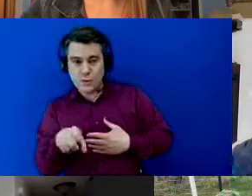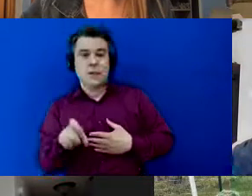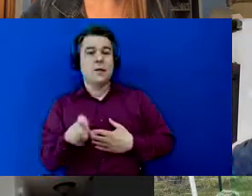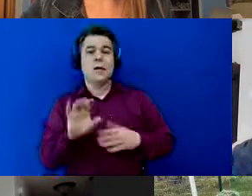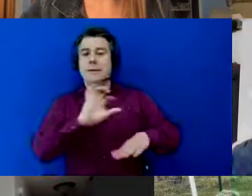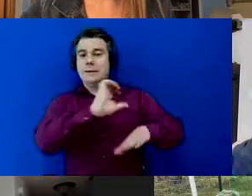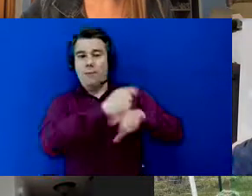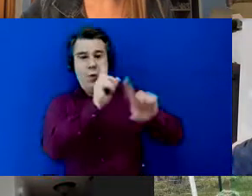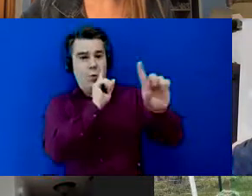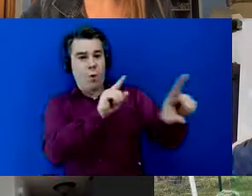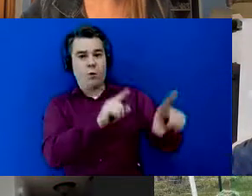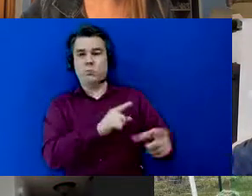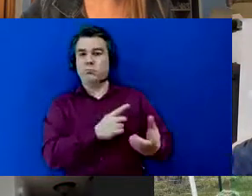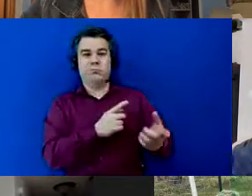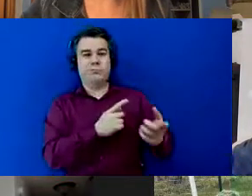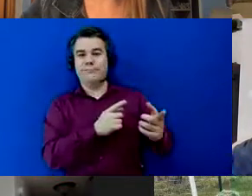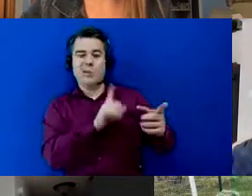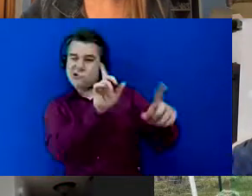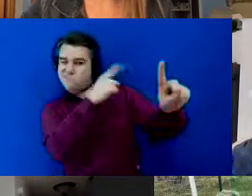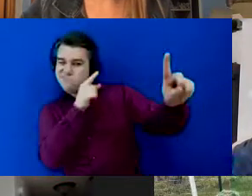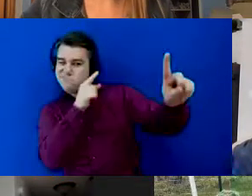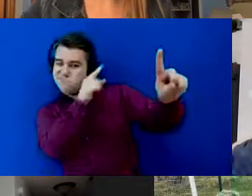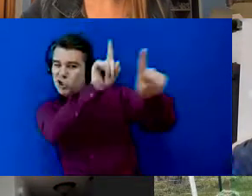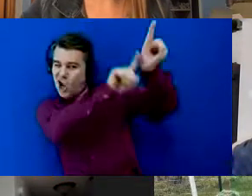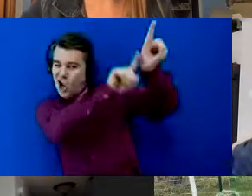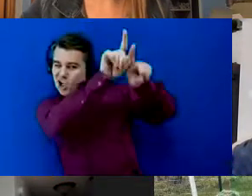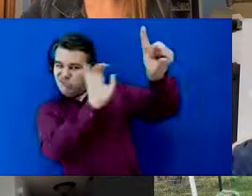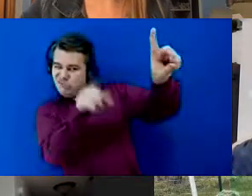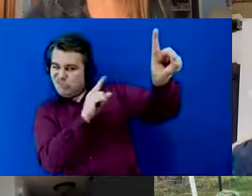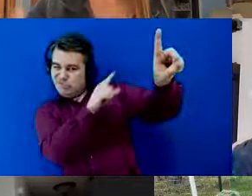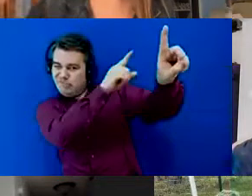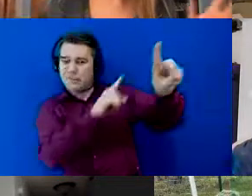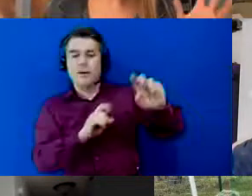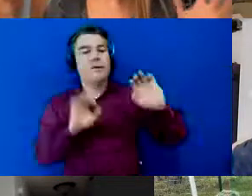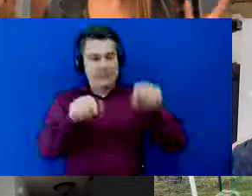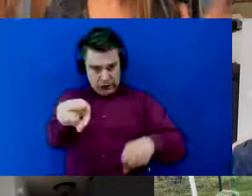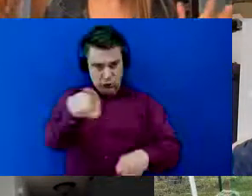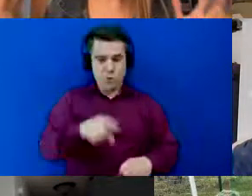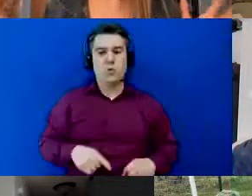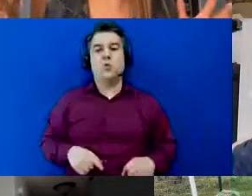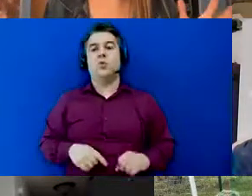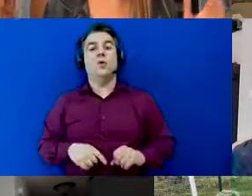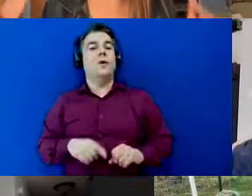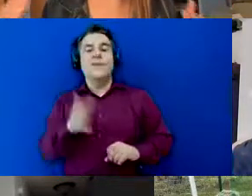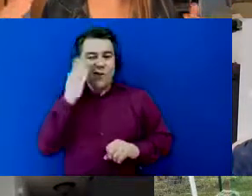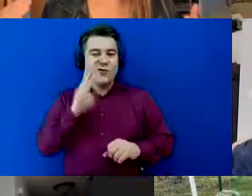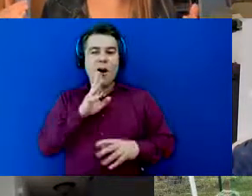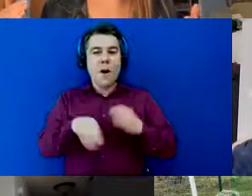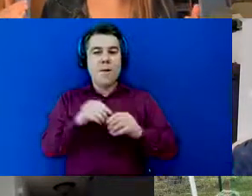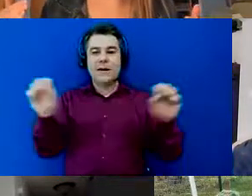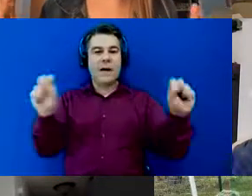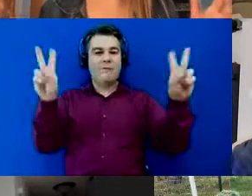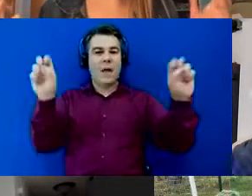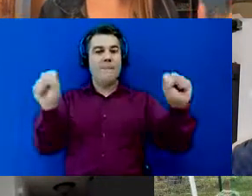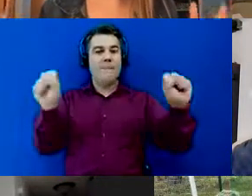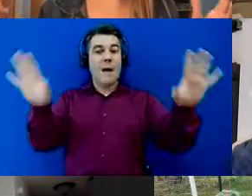like shoot for the stars here because you can reach it uh and this is like you know how they talk about magic week is that last week